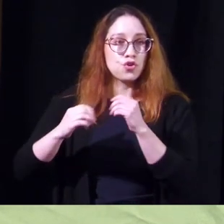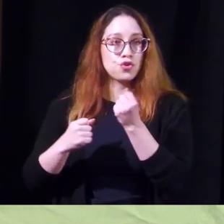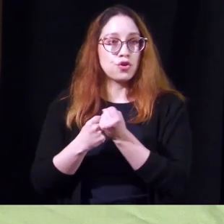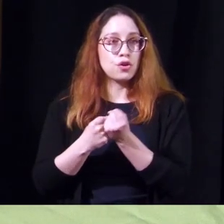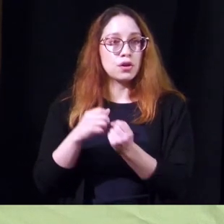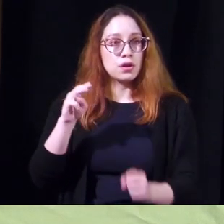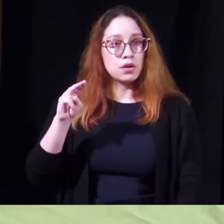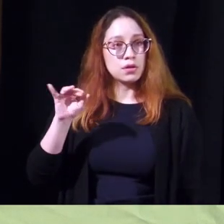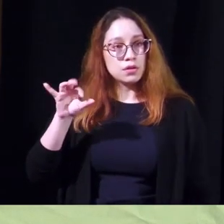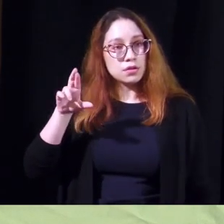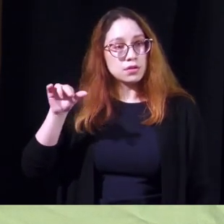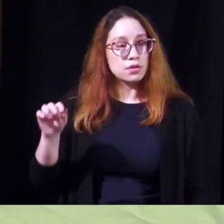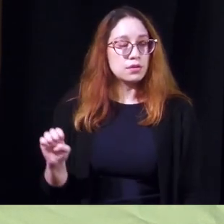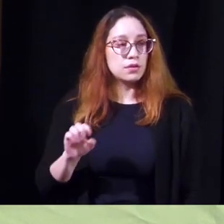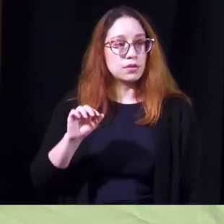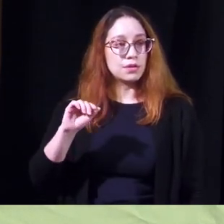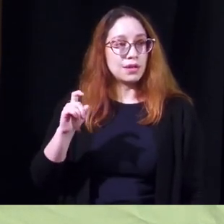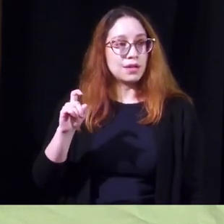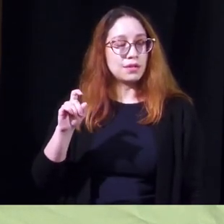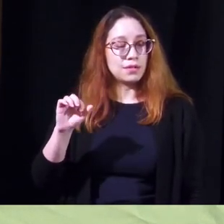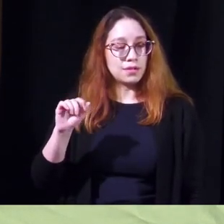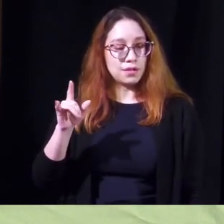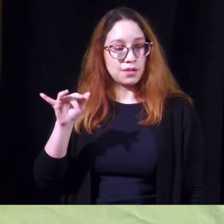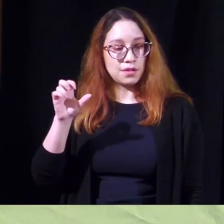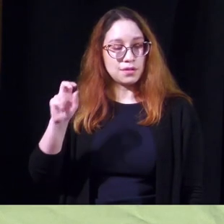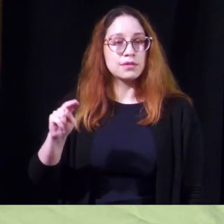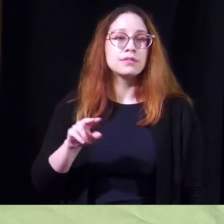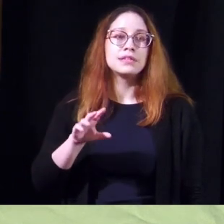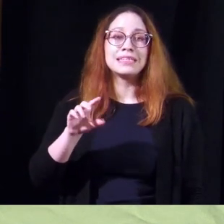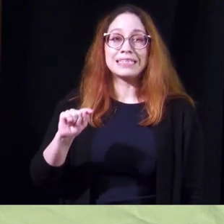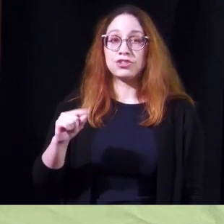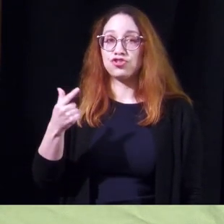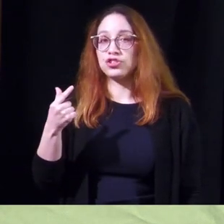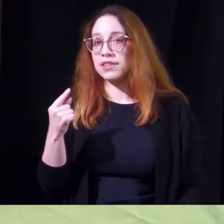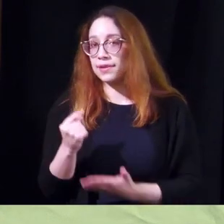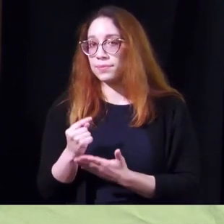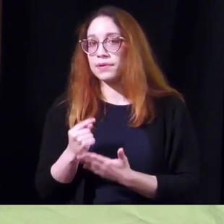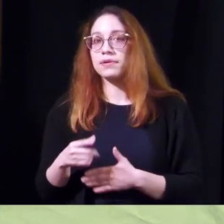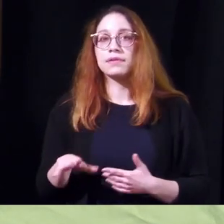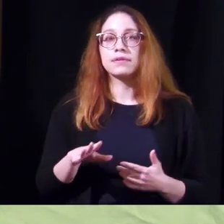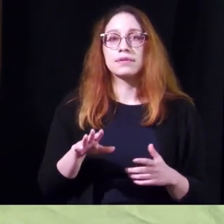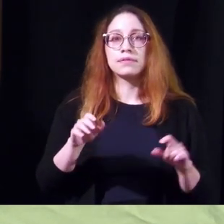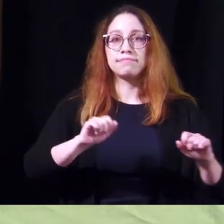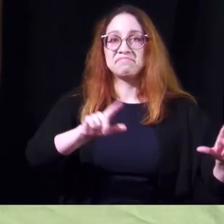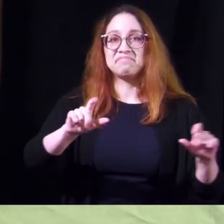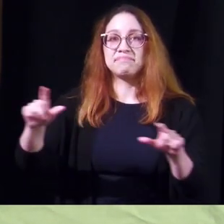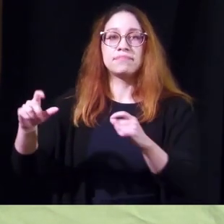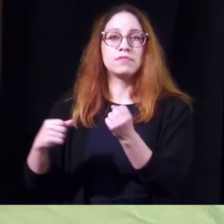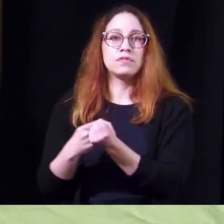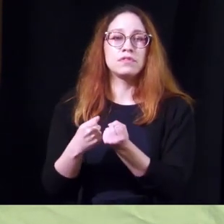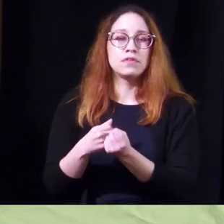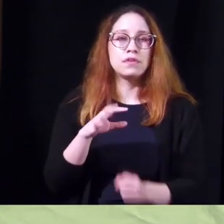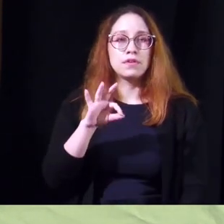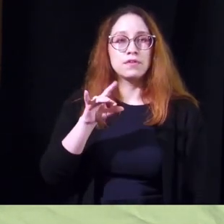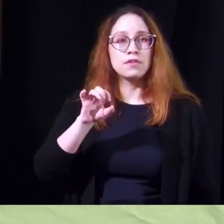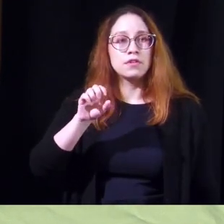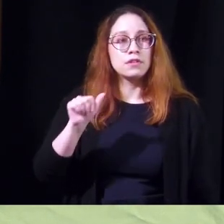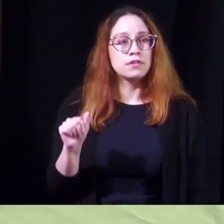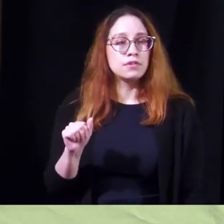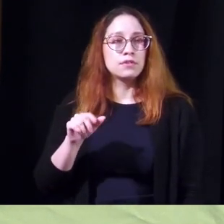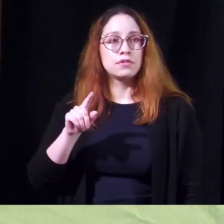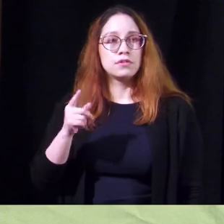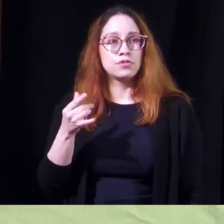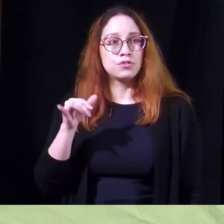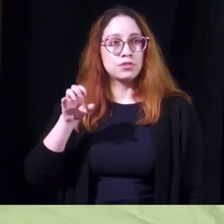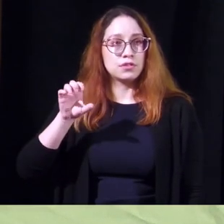mallincrotte alexion pharmaceuticals and tg therapeutics and our exhibit sponsors flow med infusions genentech